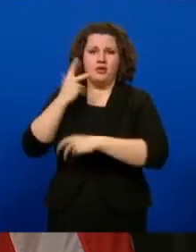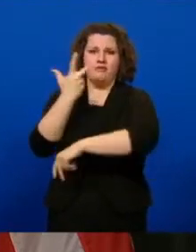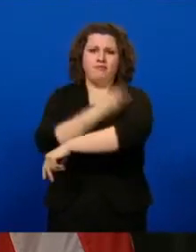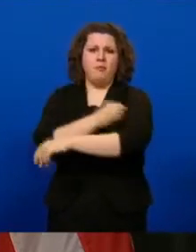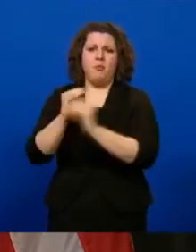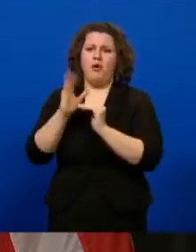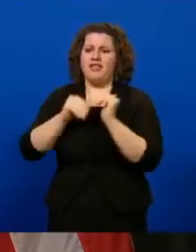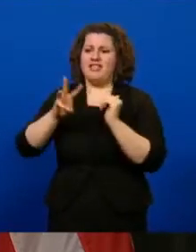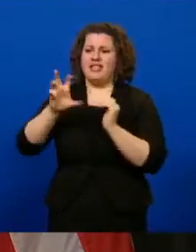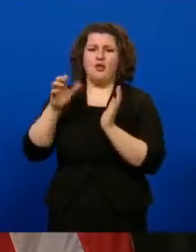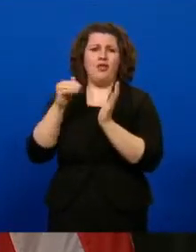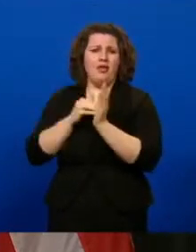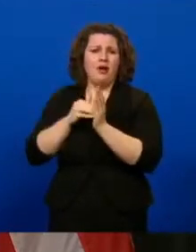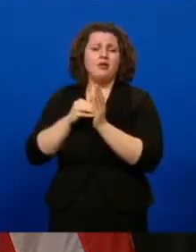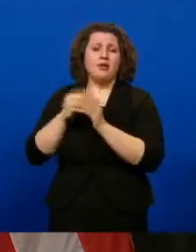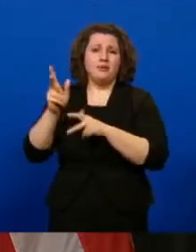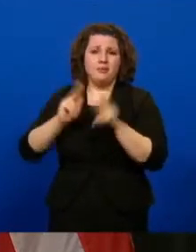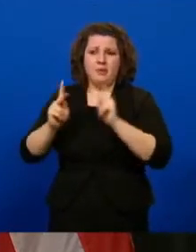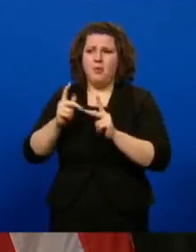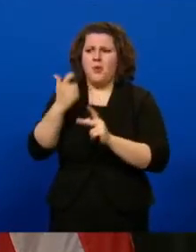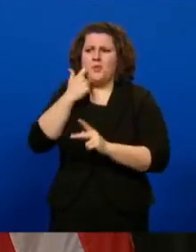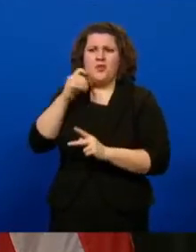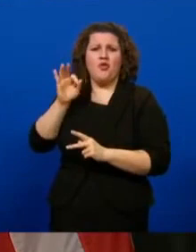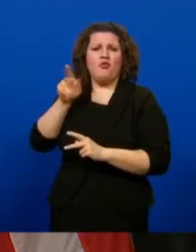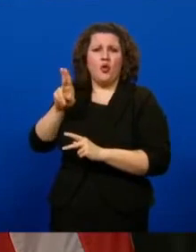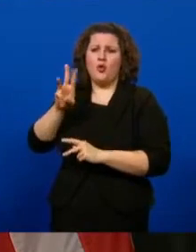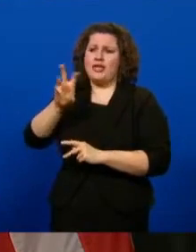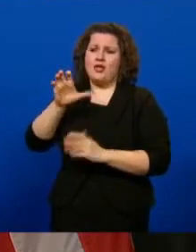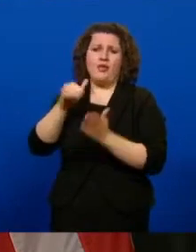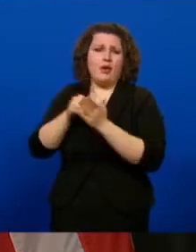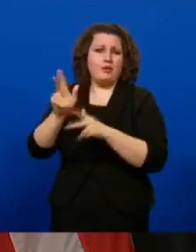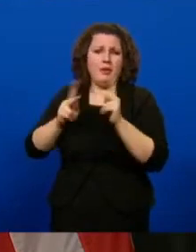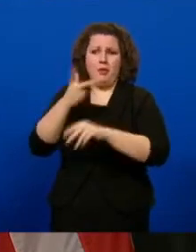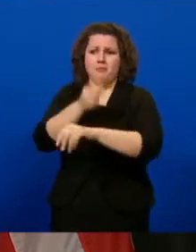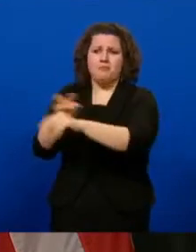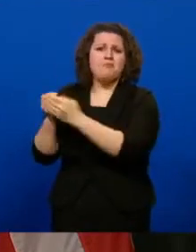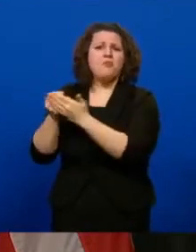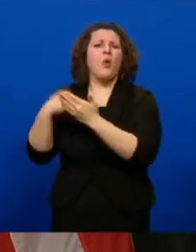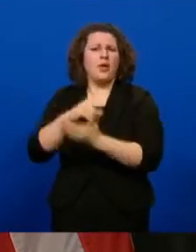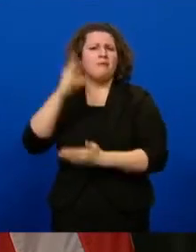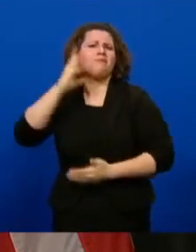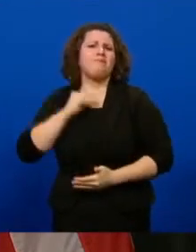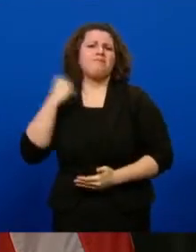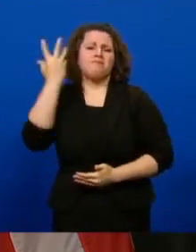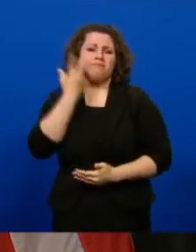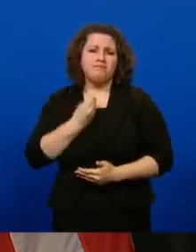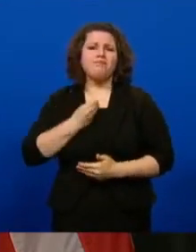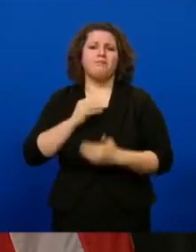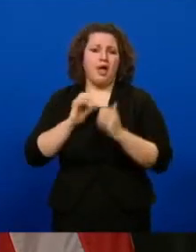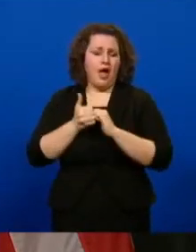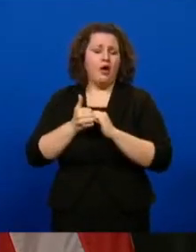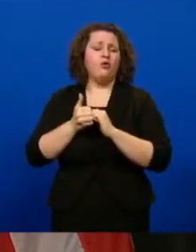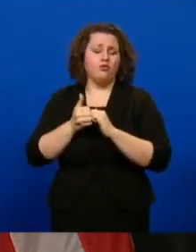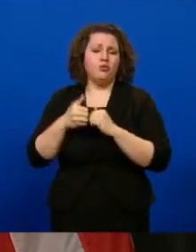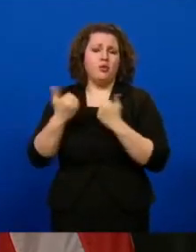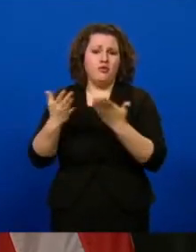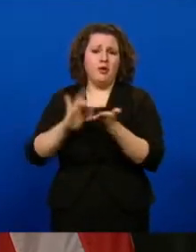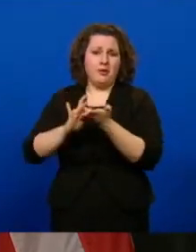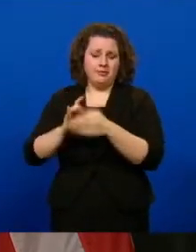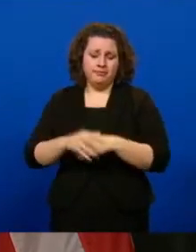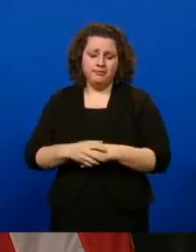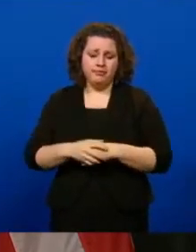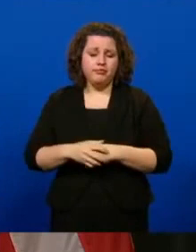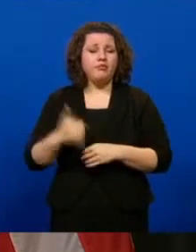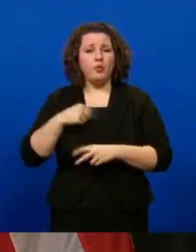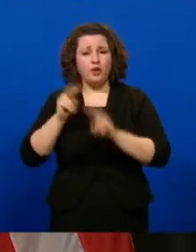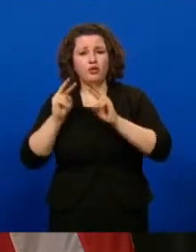600,000 people just this past fall with the flu. It's important to Hy-Vee that we're part of the solution to fight COVID-19. We look forward to